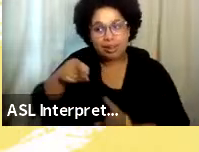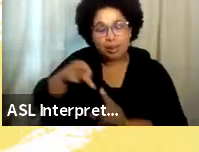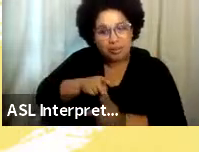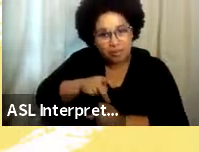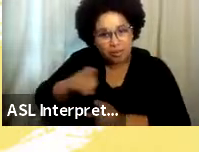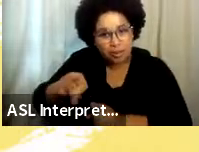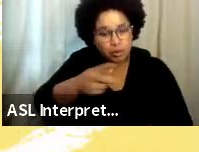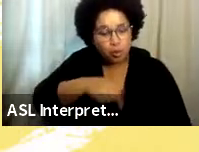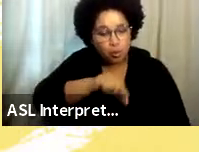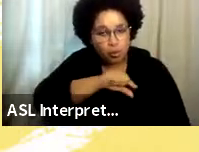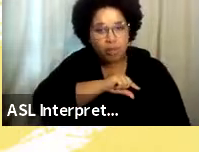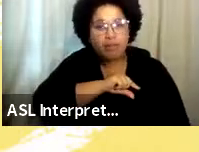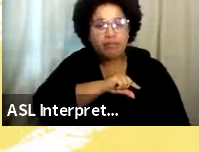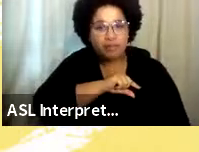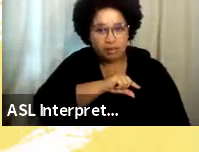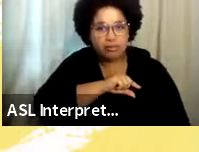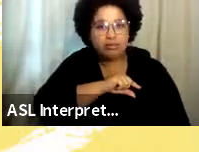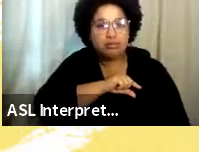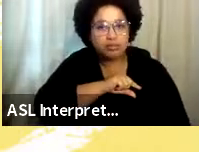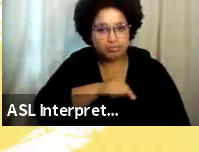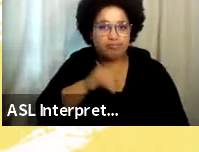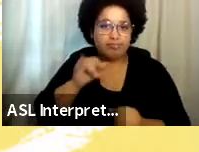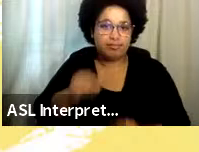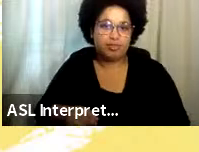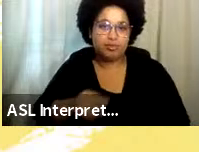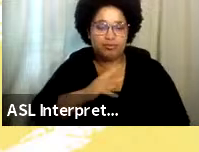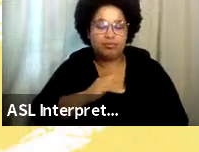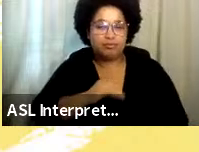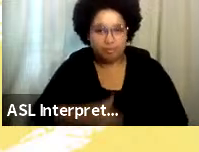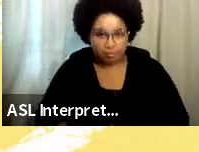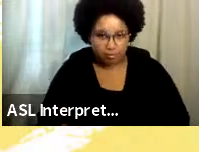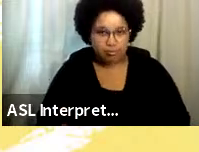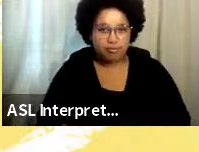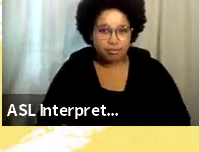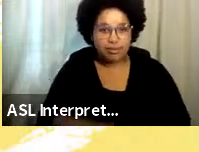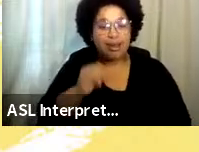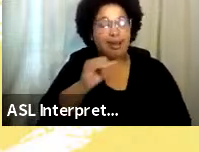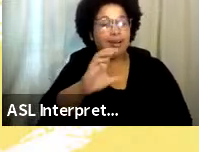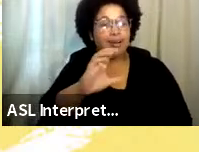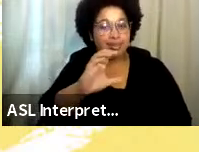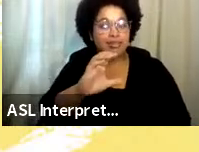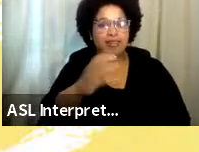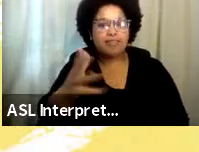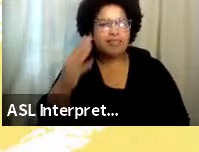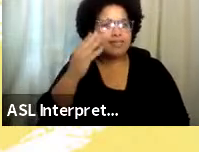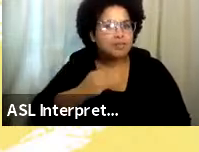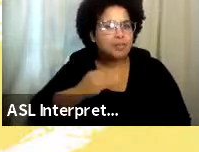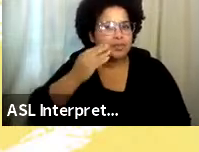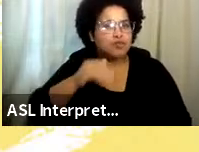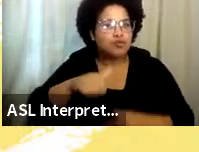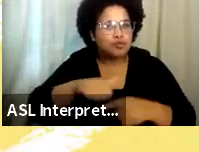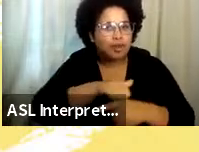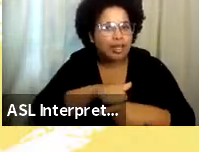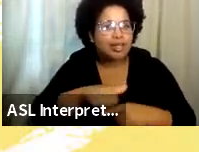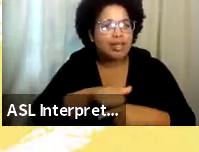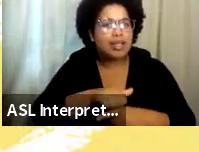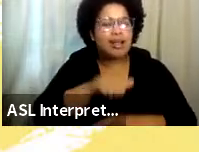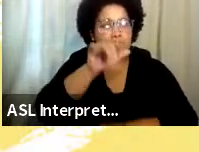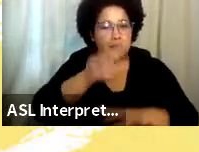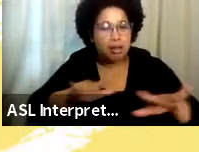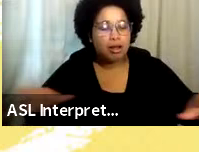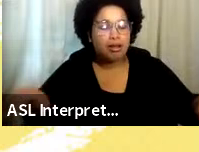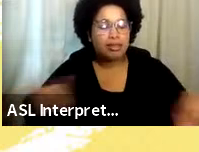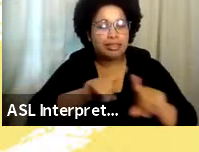qualified individual. And that the intimacy coordinator has experience and training to handle a variety of